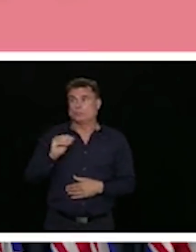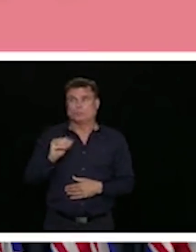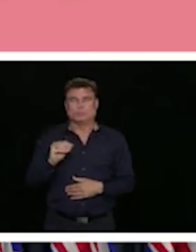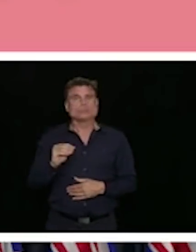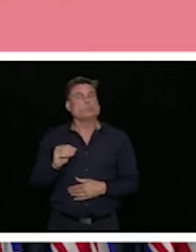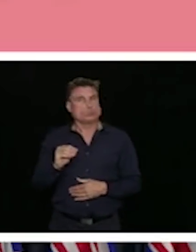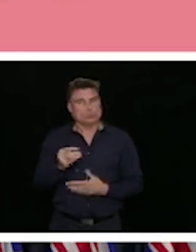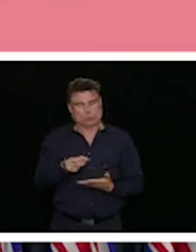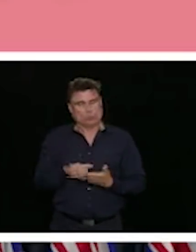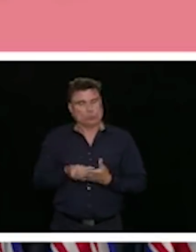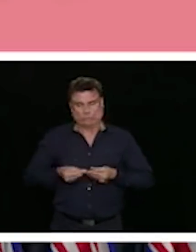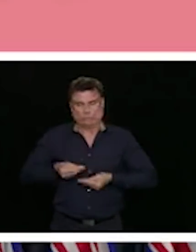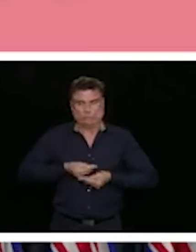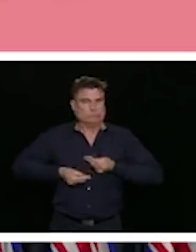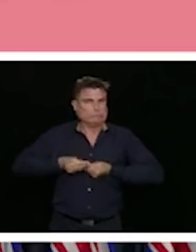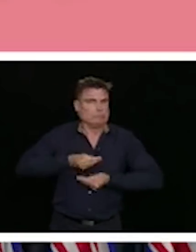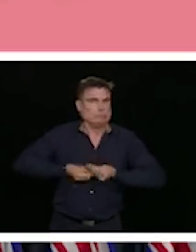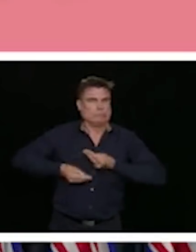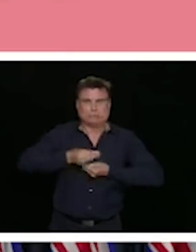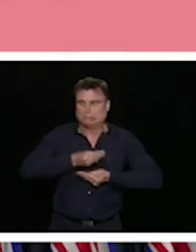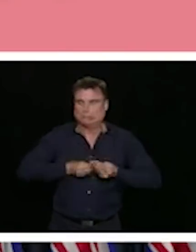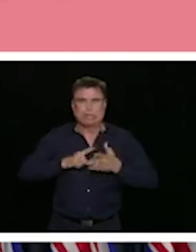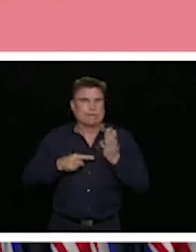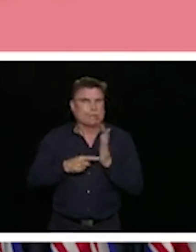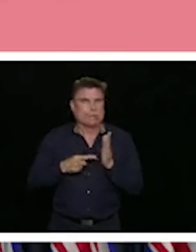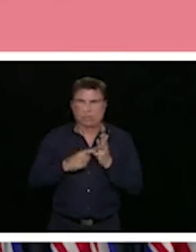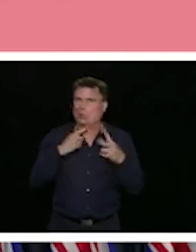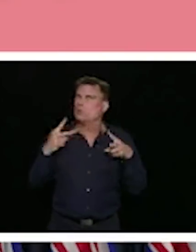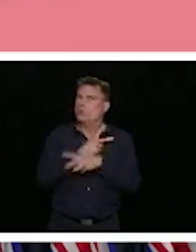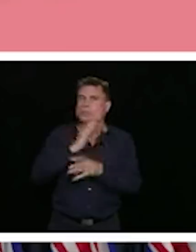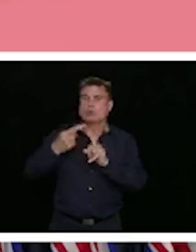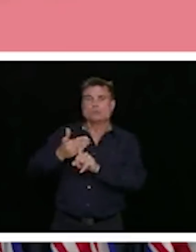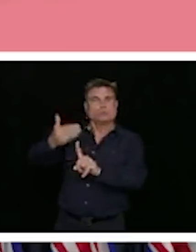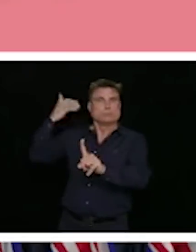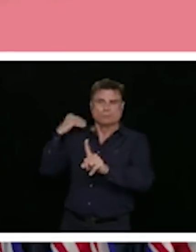meeting their financial needs for themselves and their family.